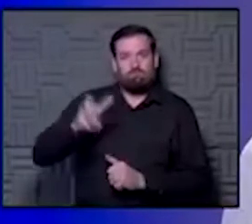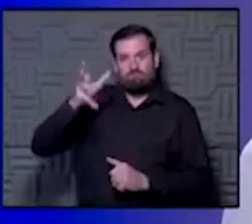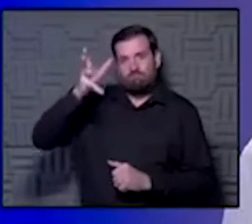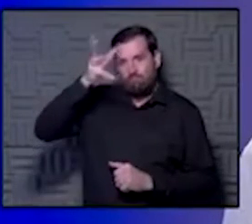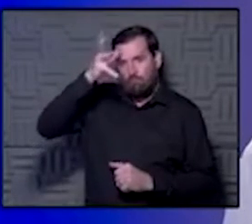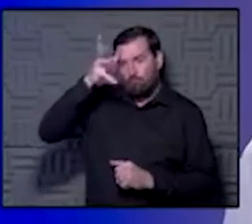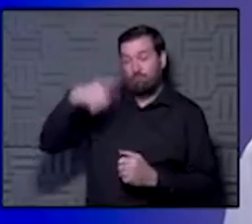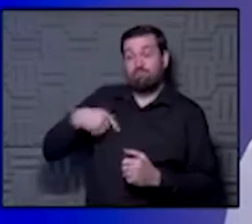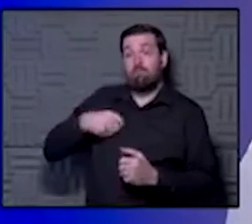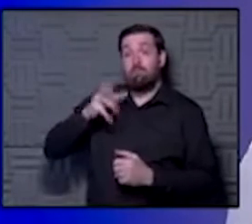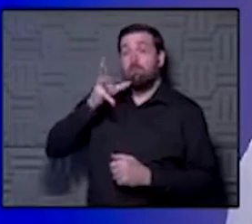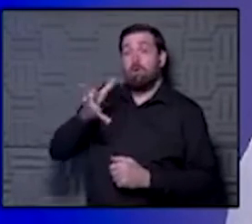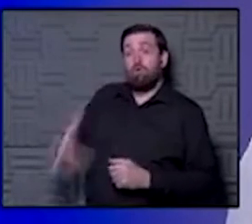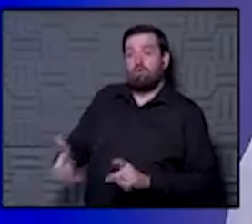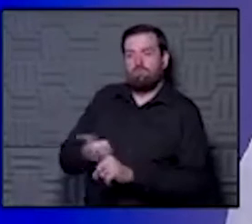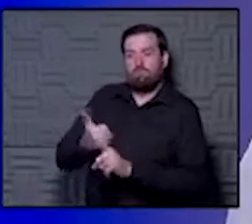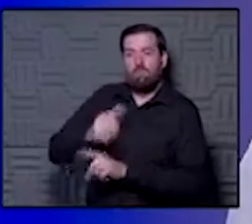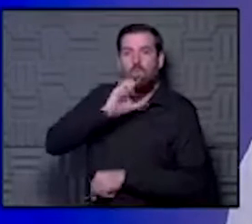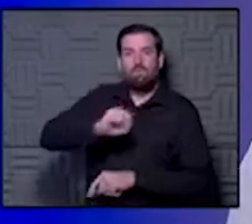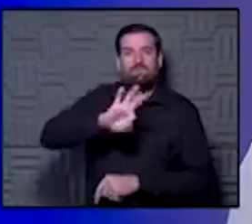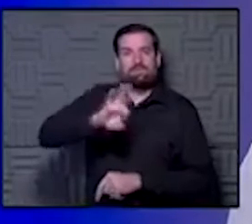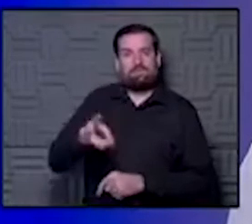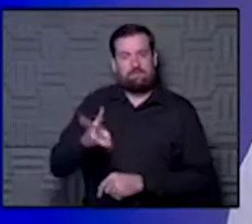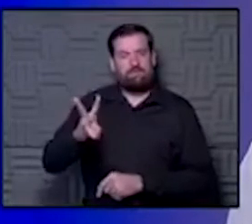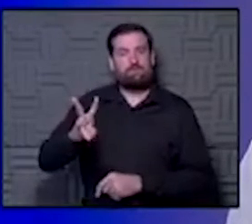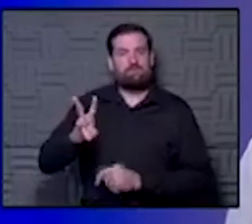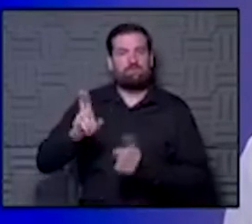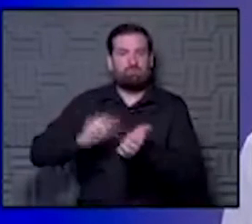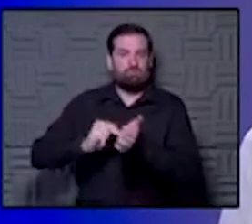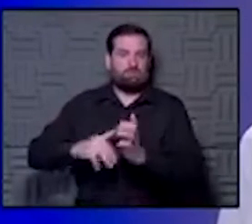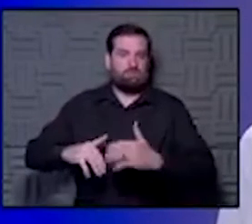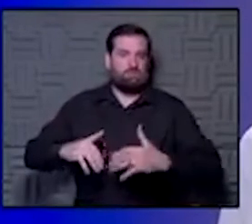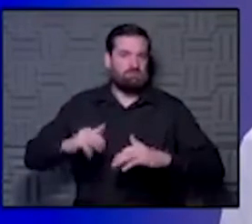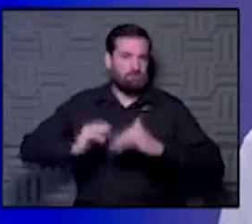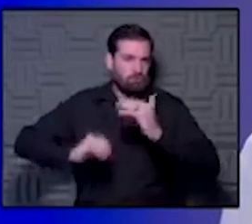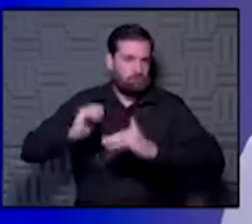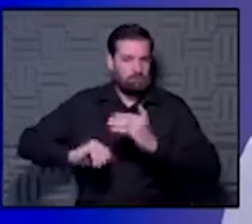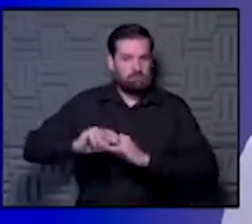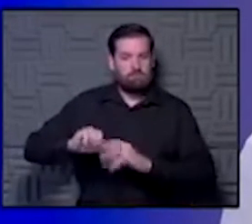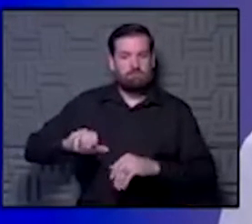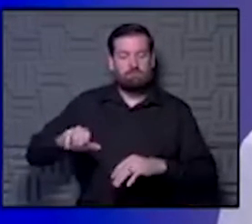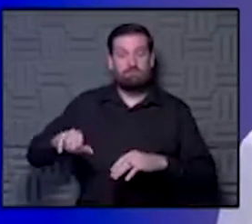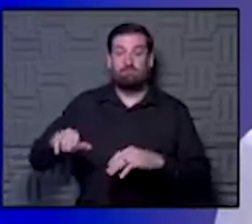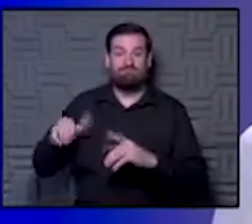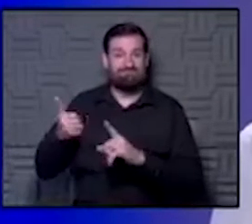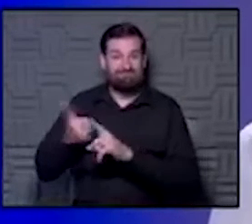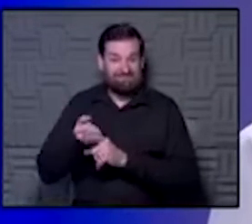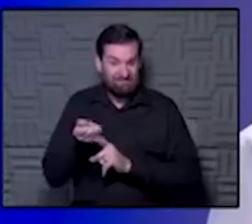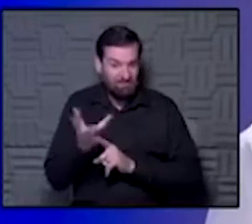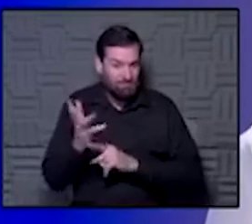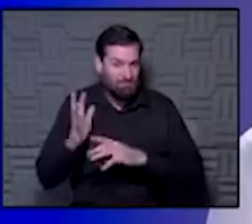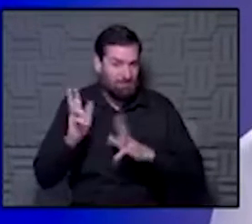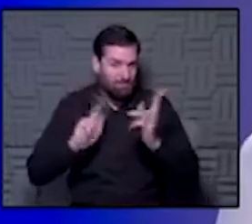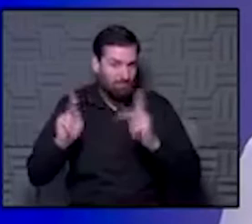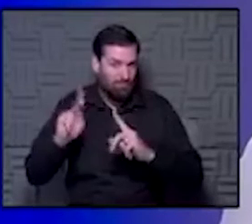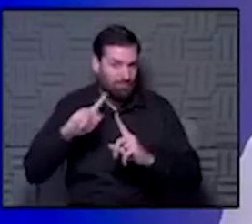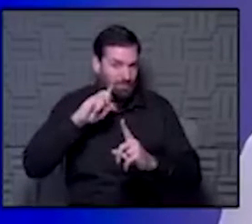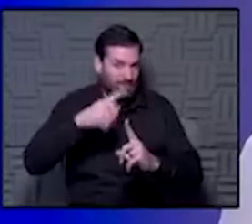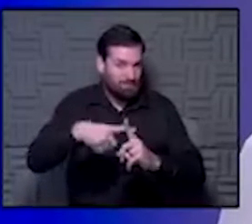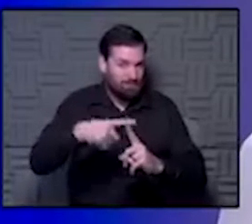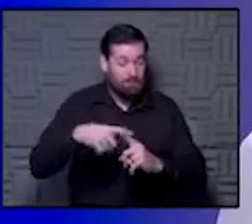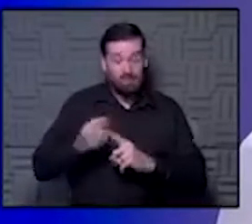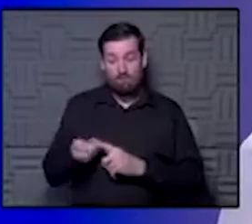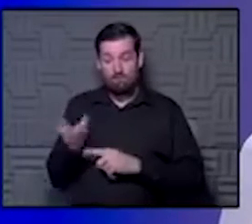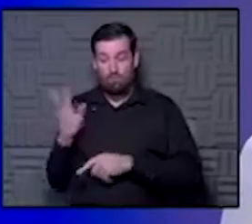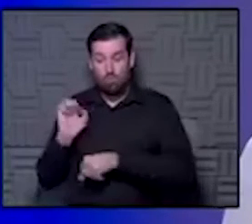grandmother's in a facility up in Illinois, and they've had a couple residents now positive. They've had a couple workers, though,